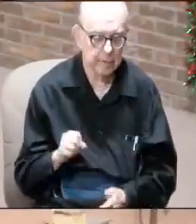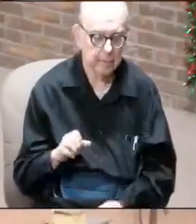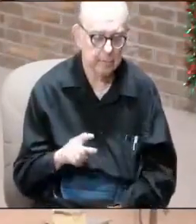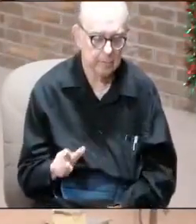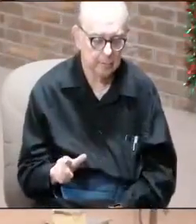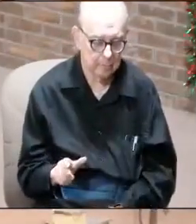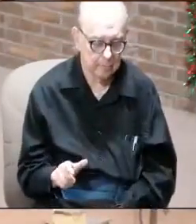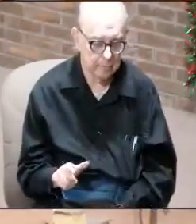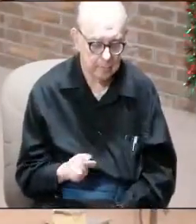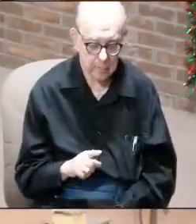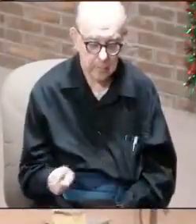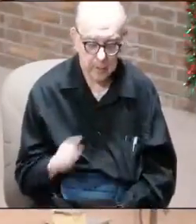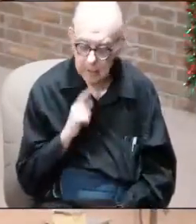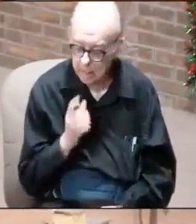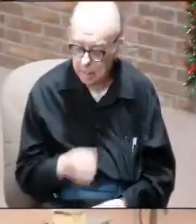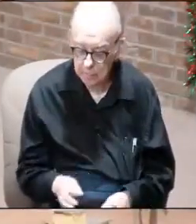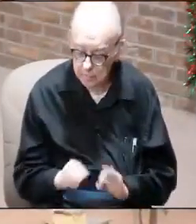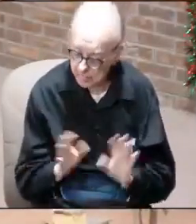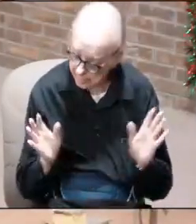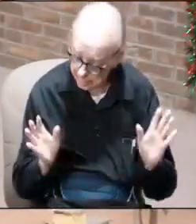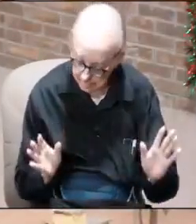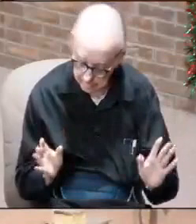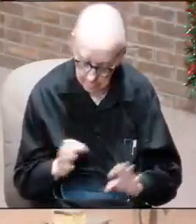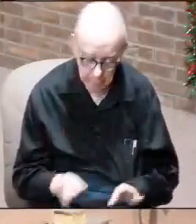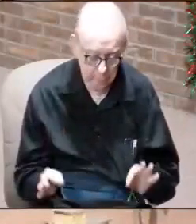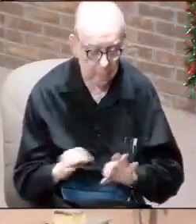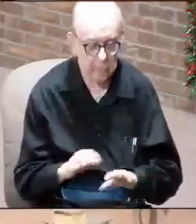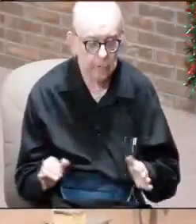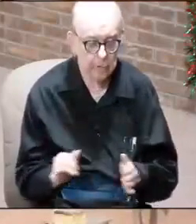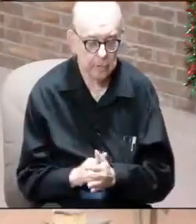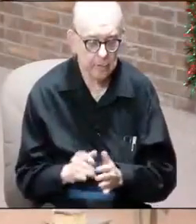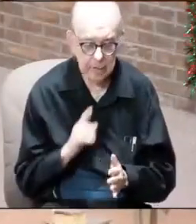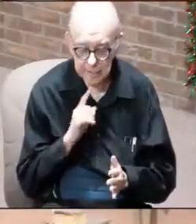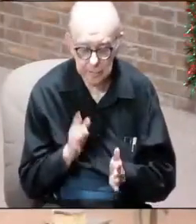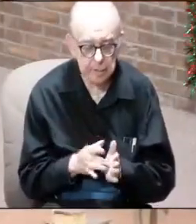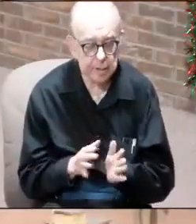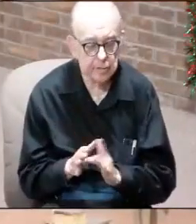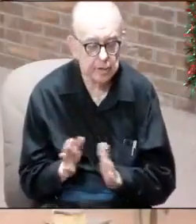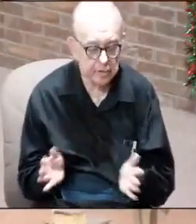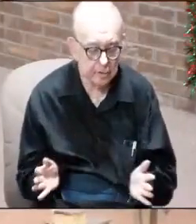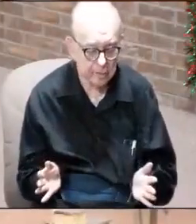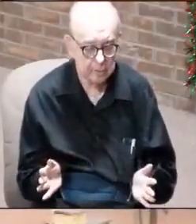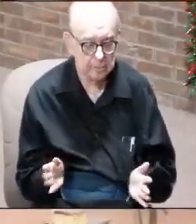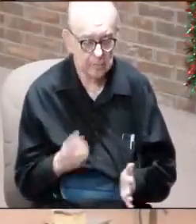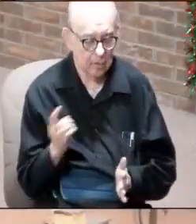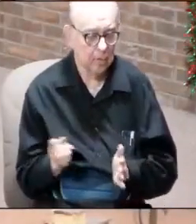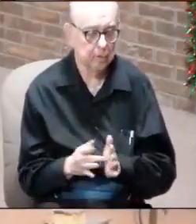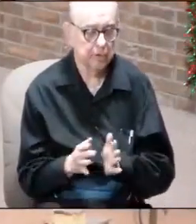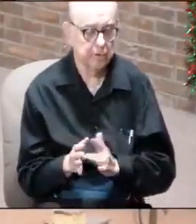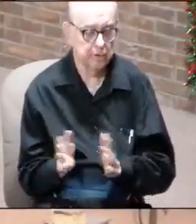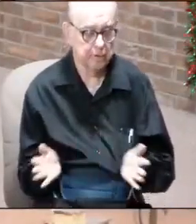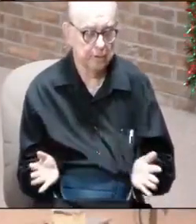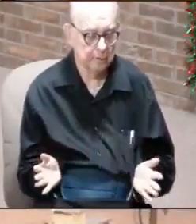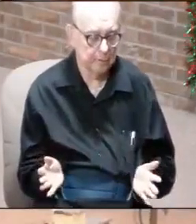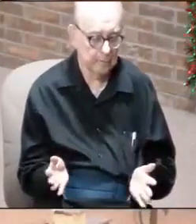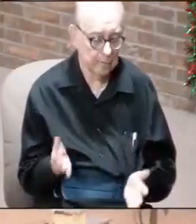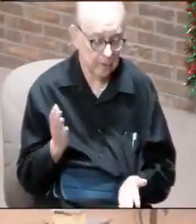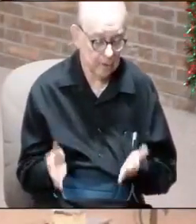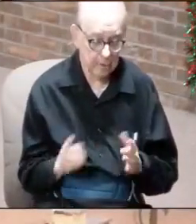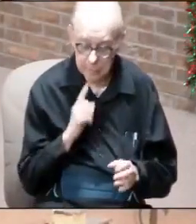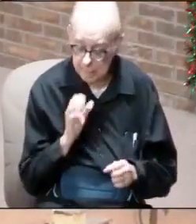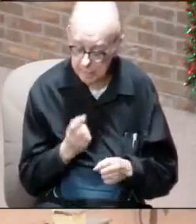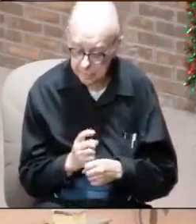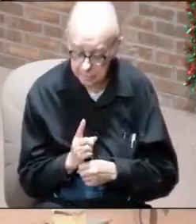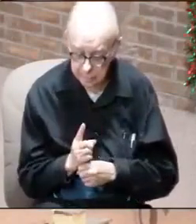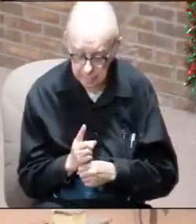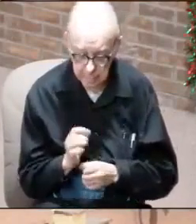because they're not worthy. The only one worthy to break that seal is Jesus. Only him. And you make sure